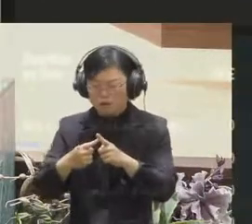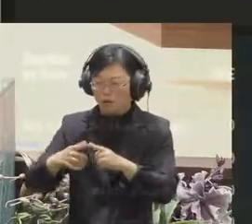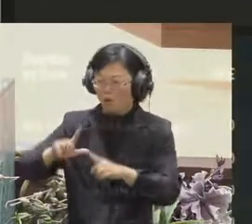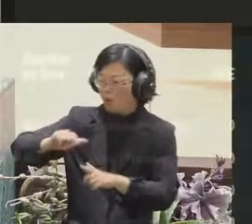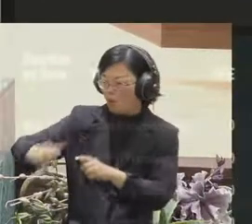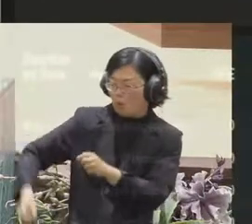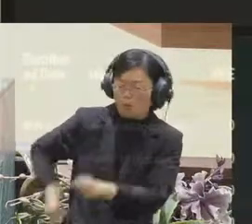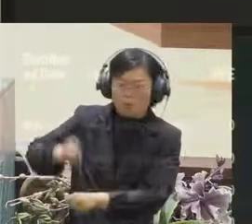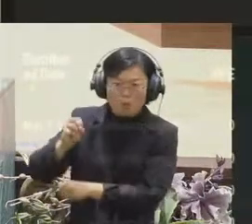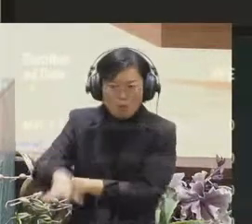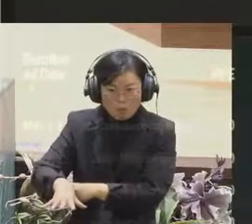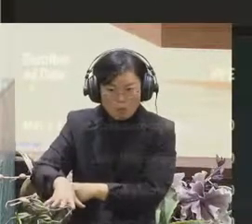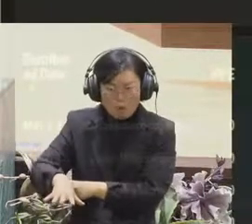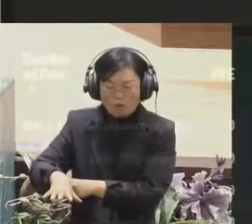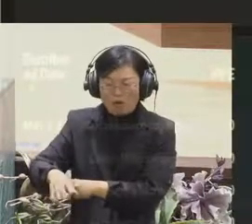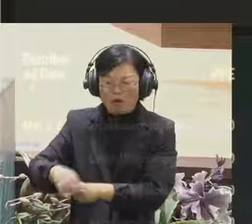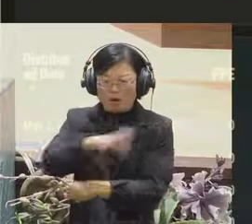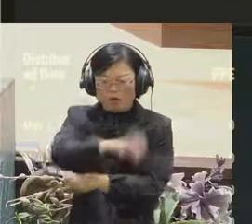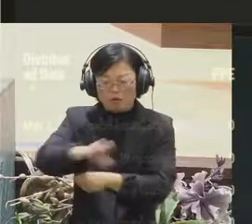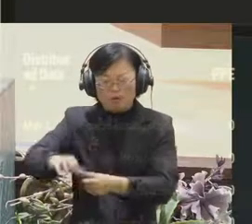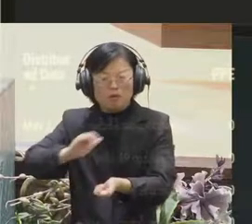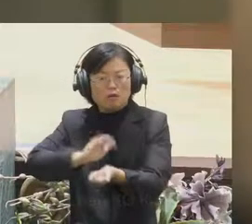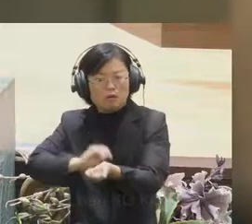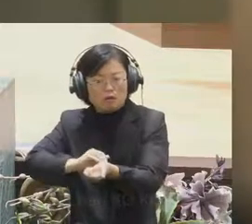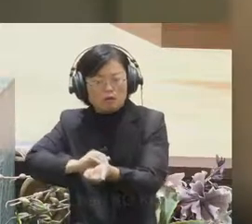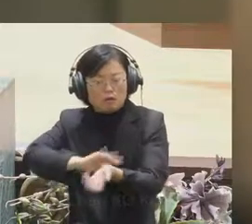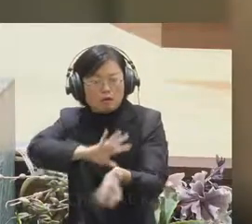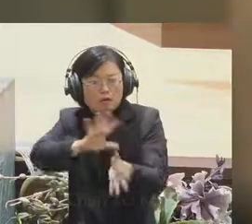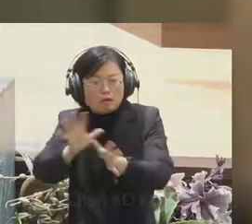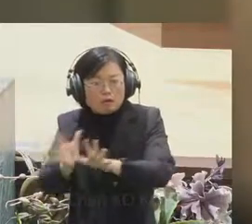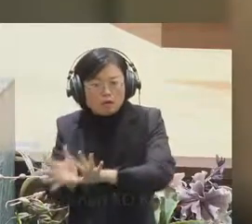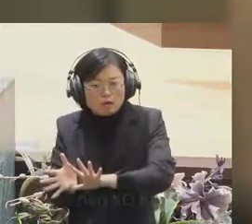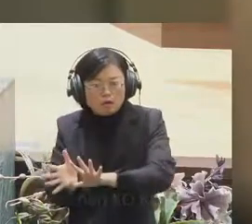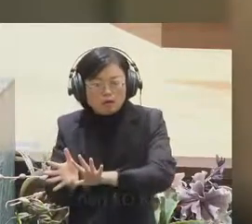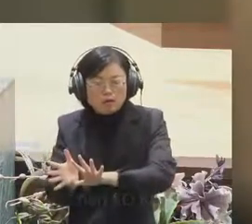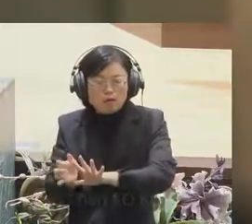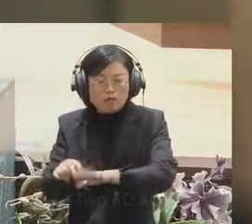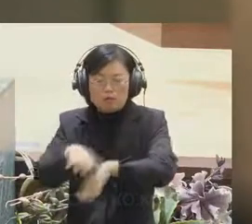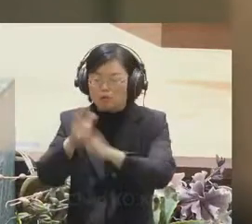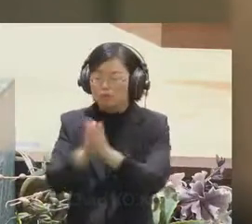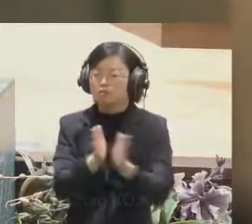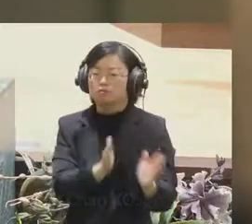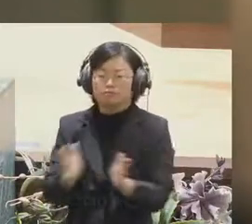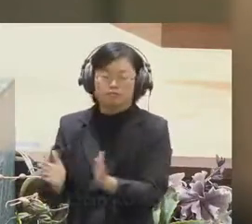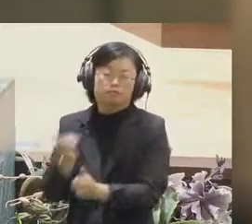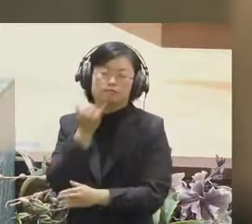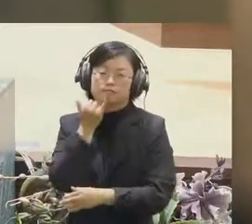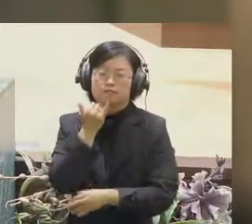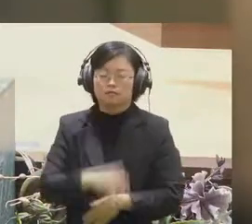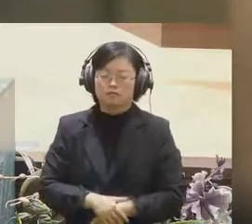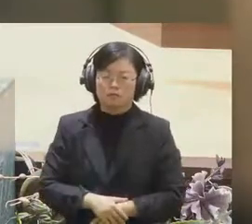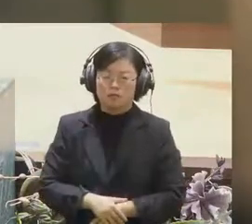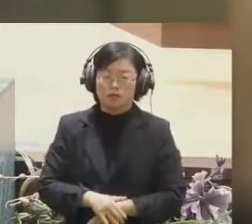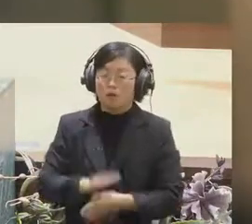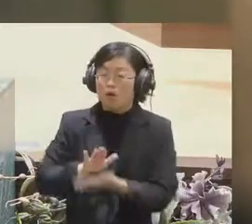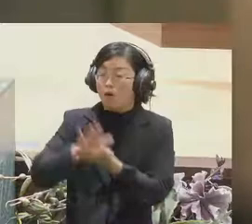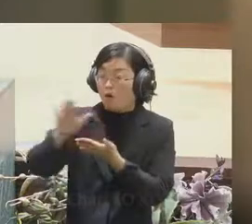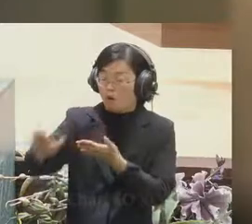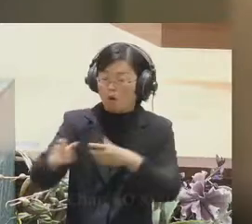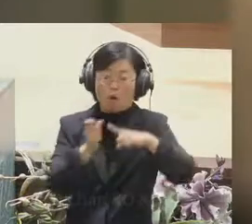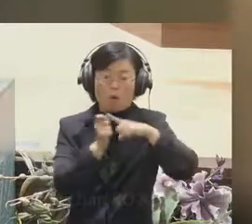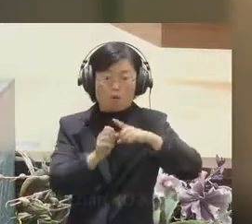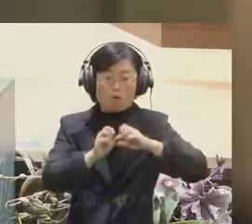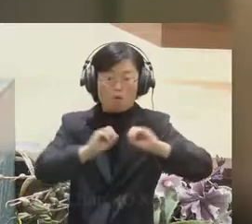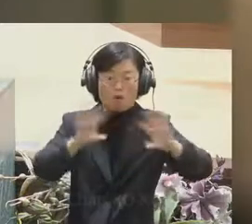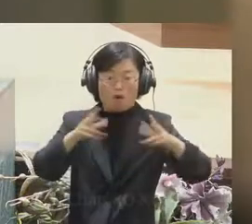the states and regions and townships. Later on, the announcement format became quite stable and our workflow has